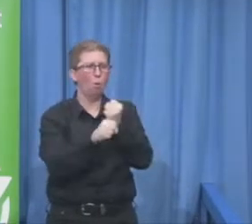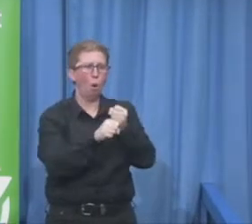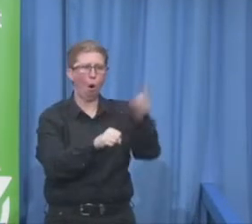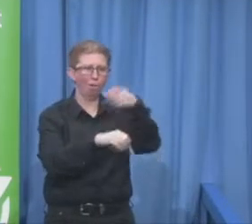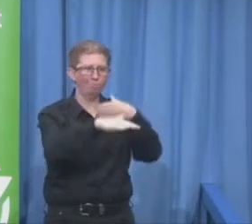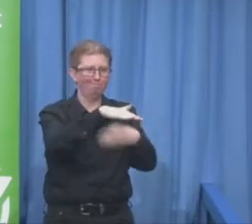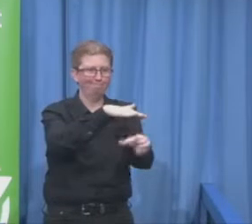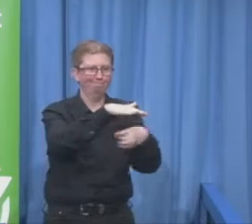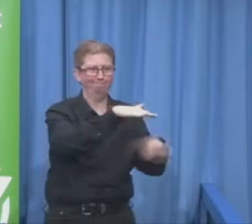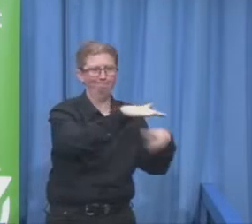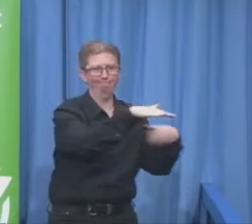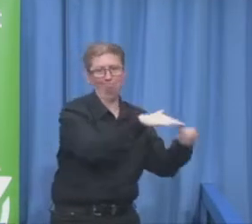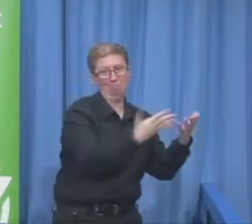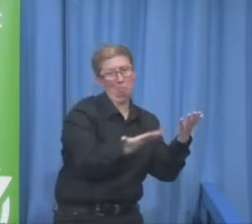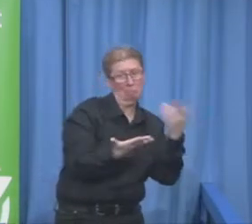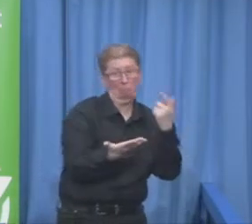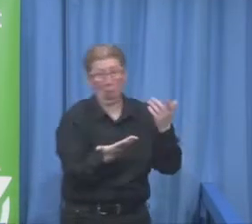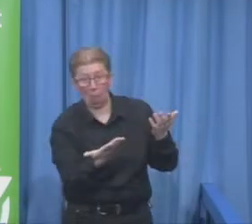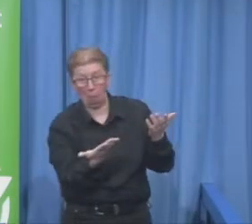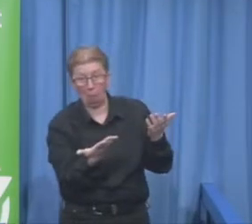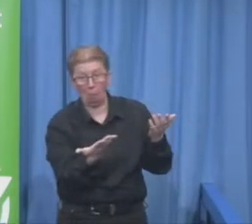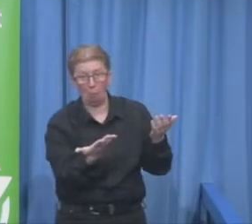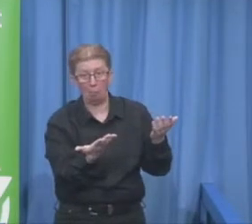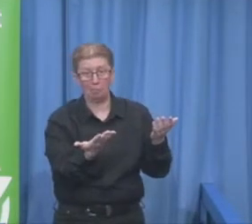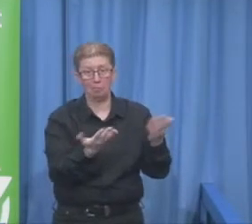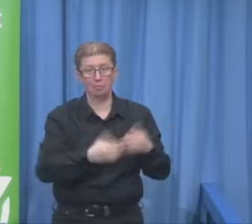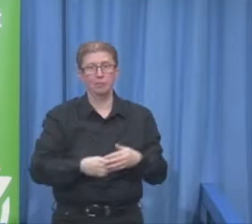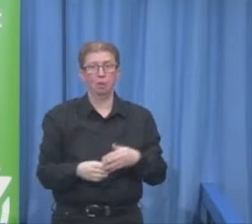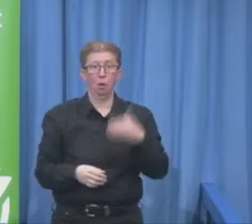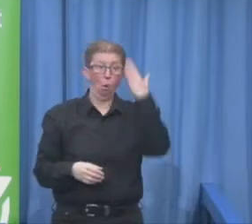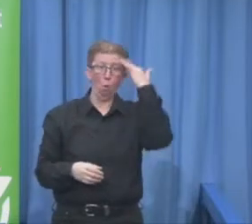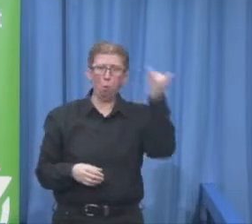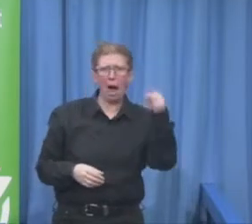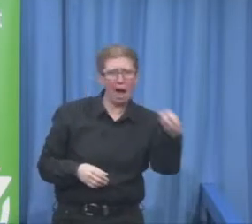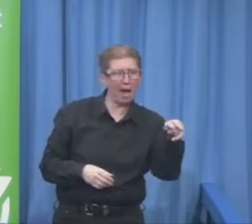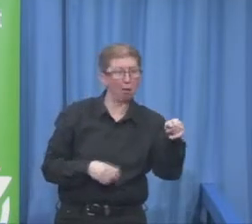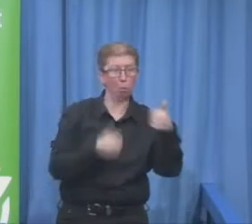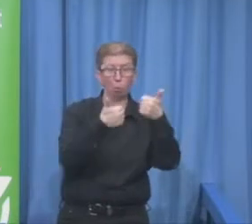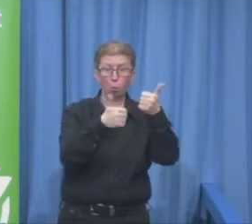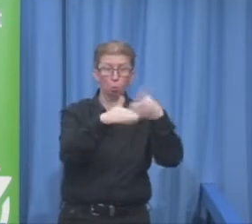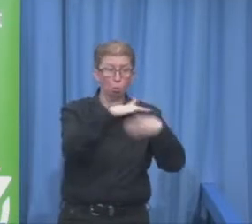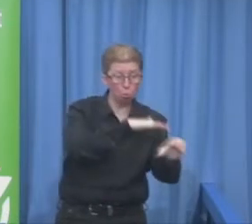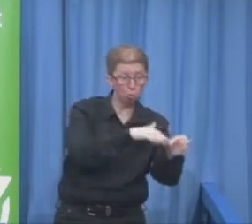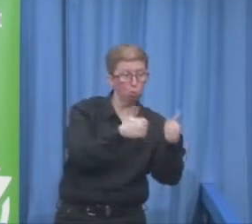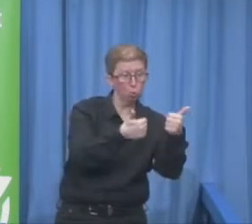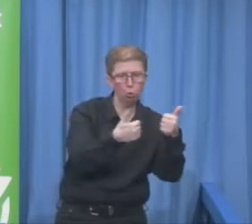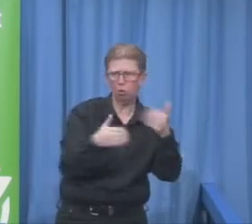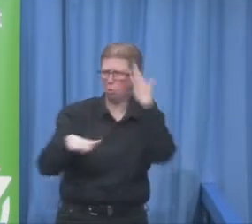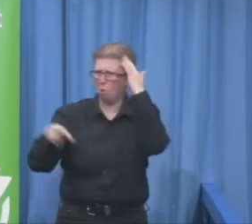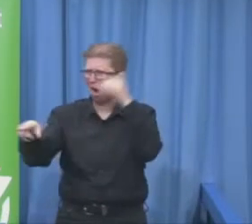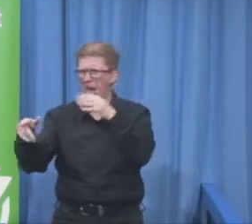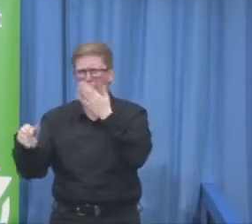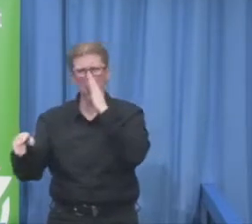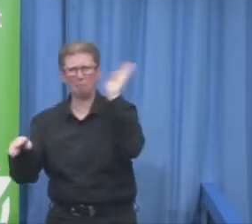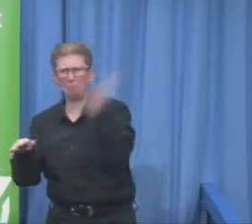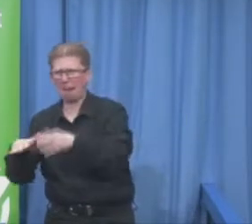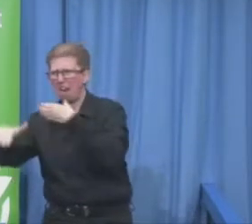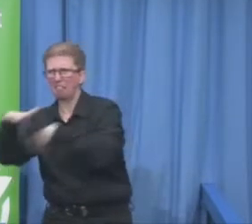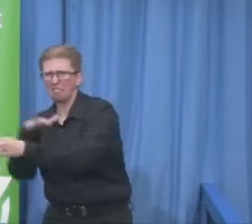why not. So I believe also for other countries and experts from other countries and all of you